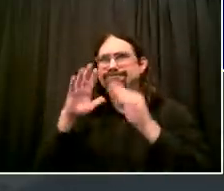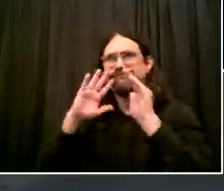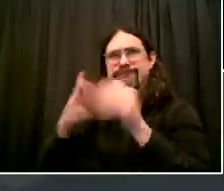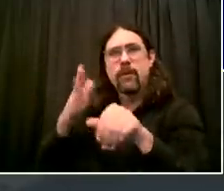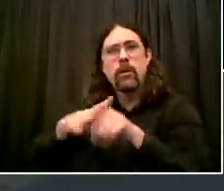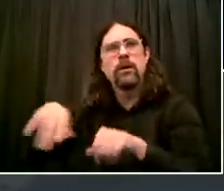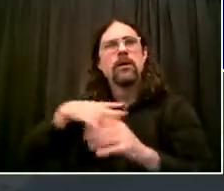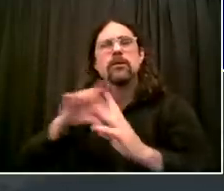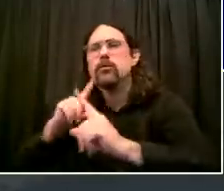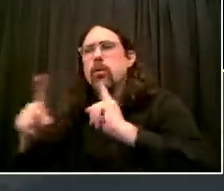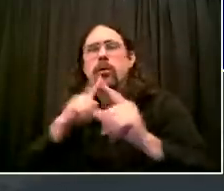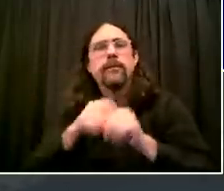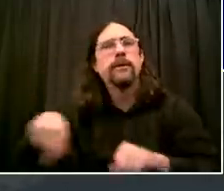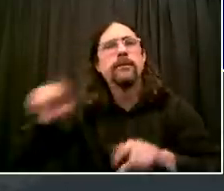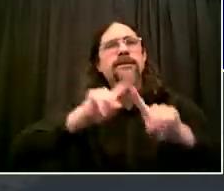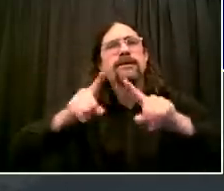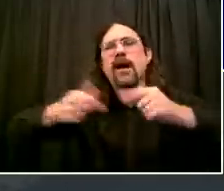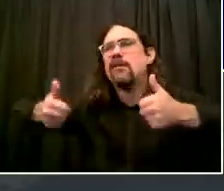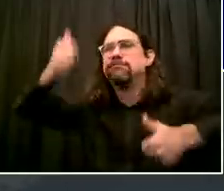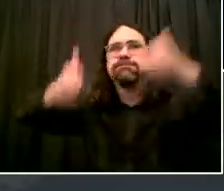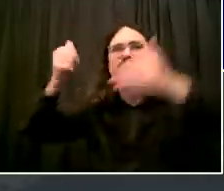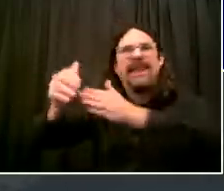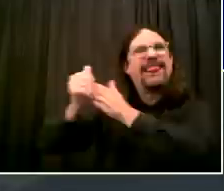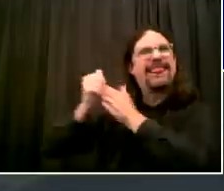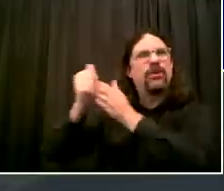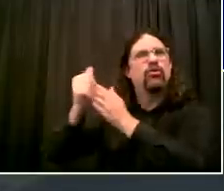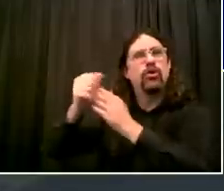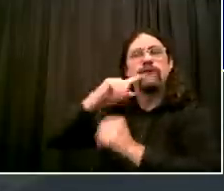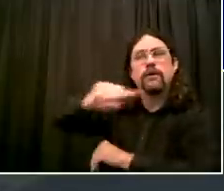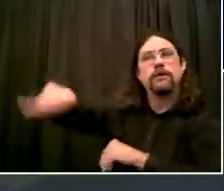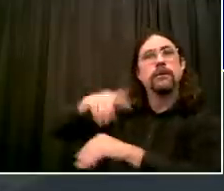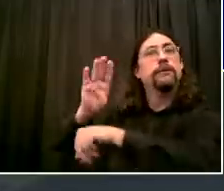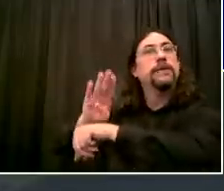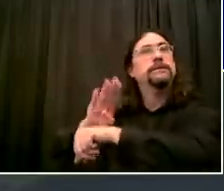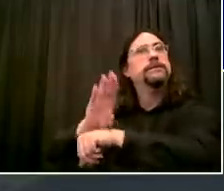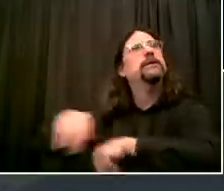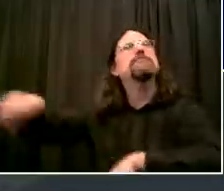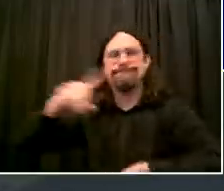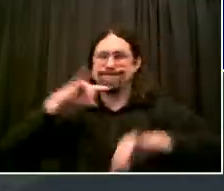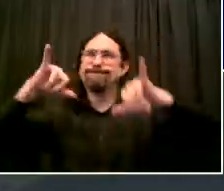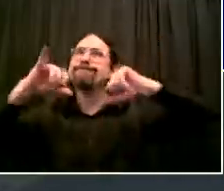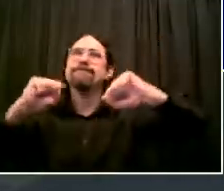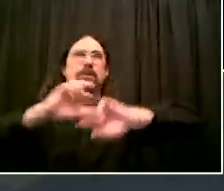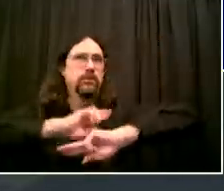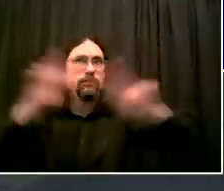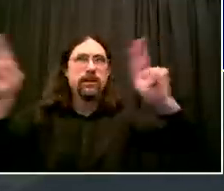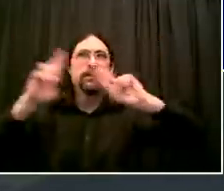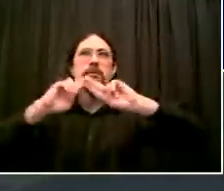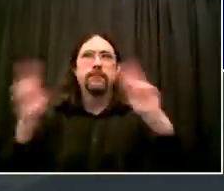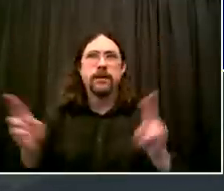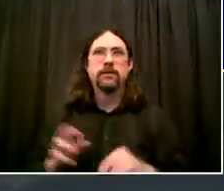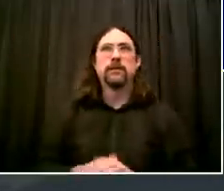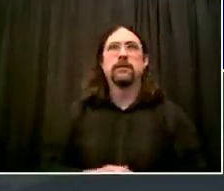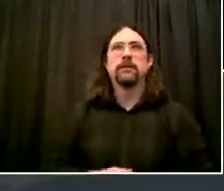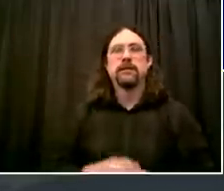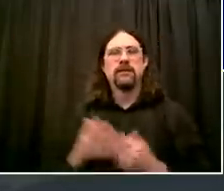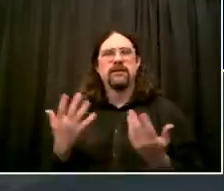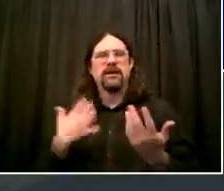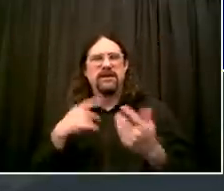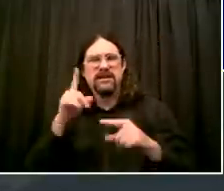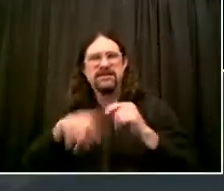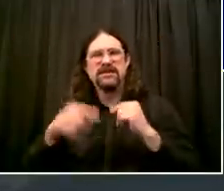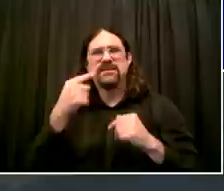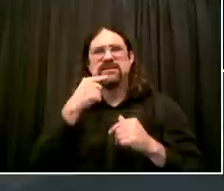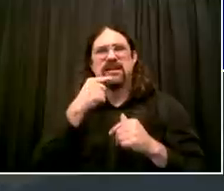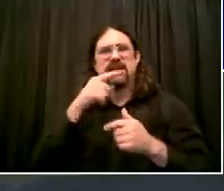What will it mean? We don't have the exact numbers. We won't know until we get into it. But our estimate is a minimum of 150,000 more workers coming